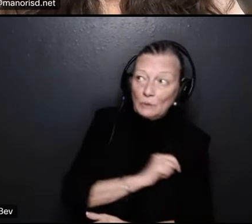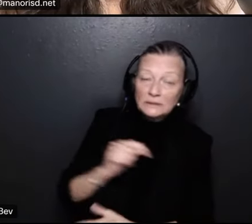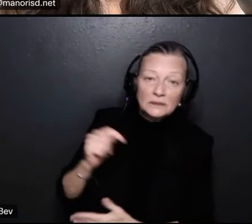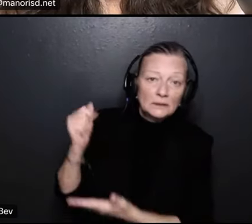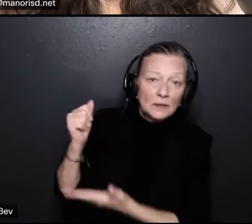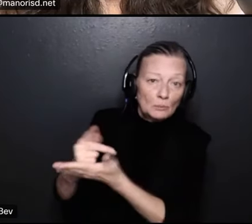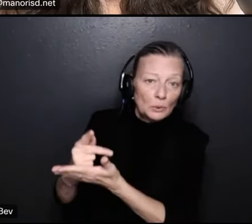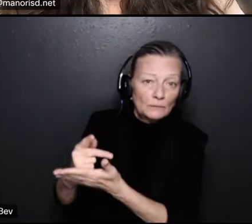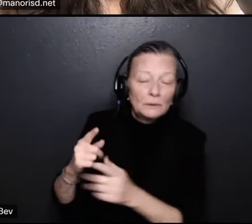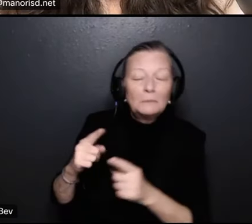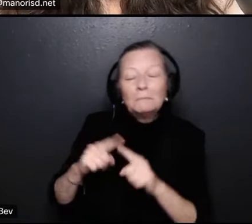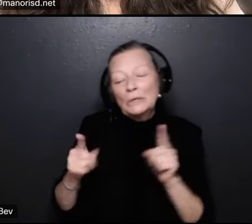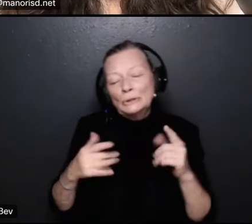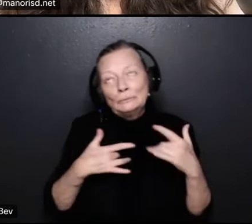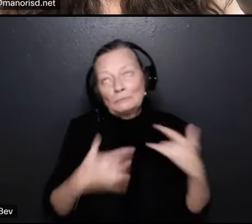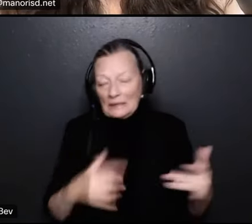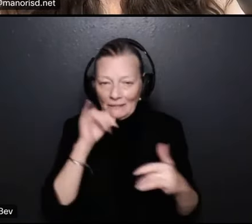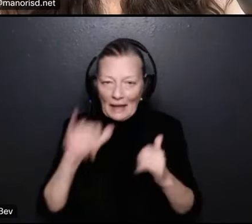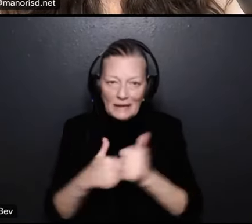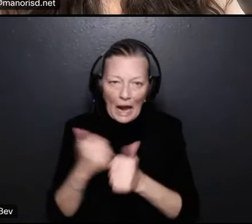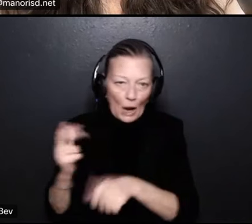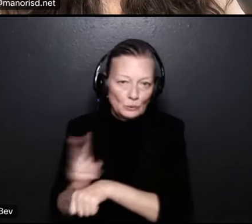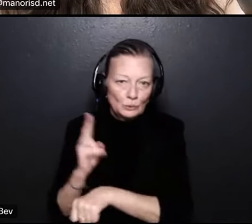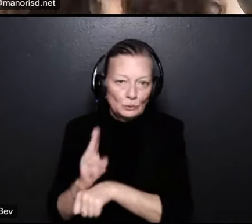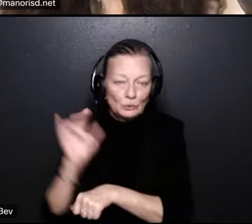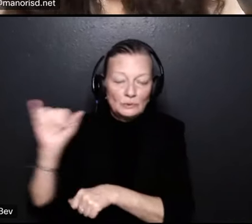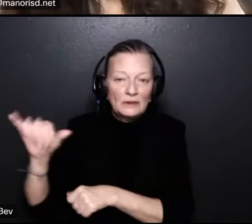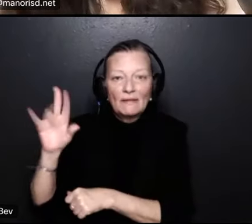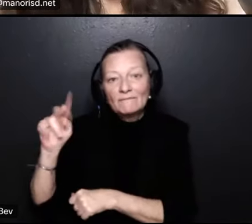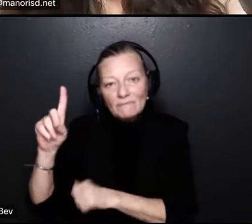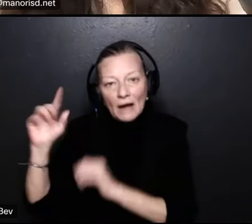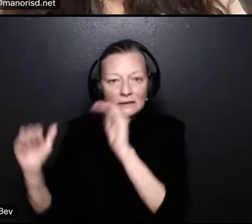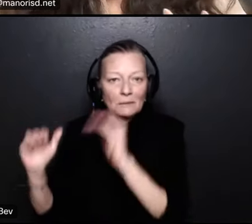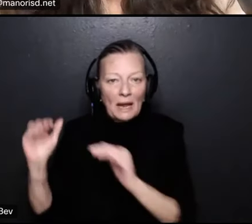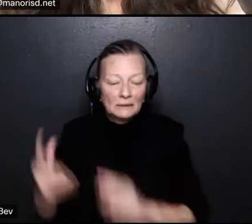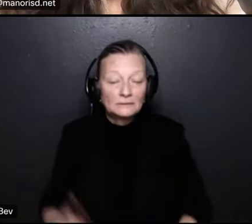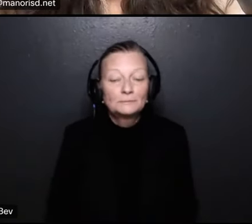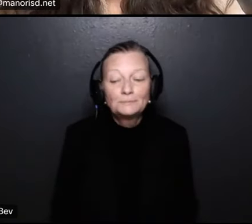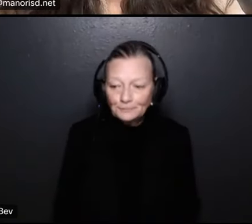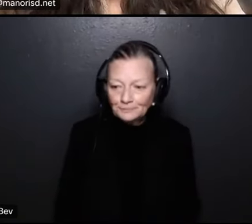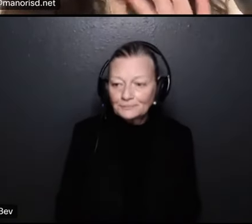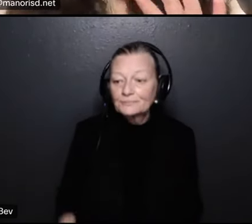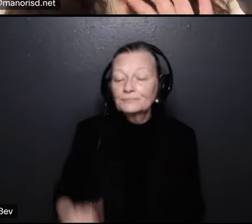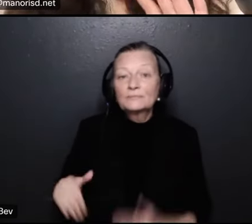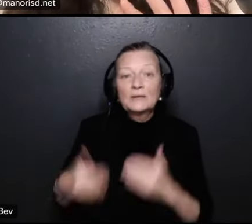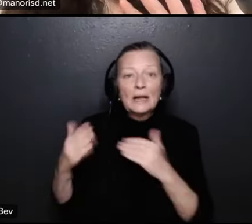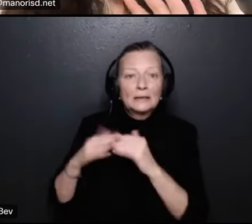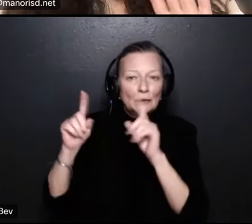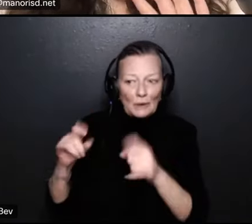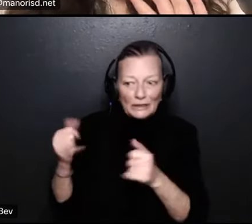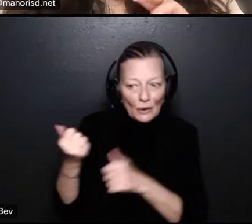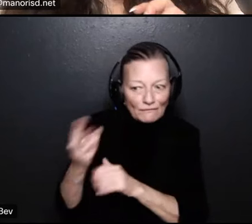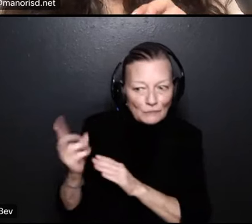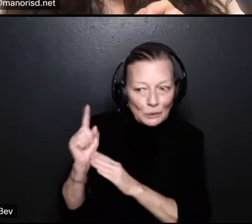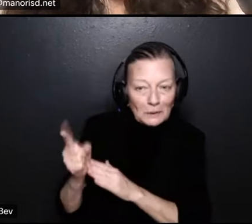but generally that's not usually how fund balance is used okay our next question um i know we're a few minutes